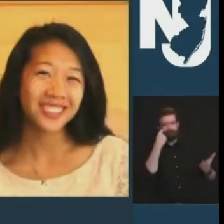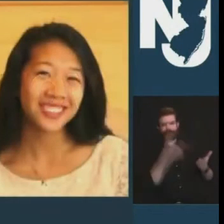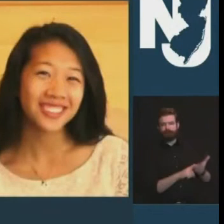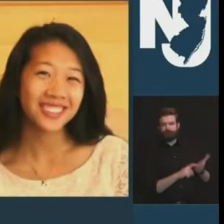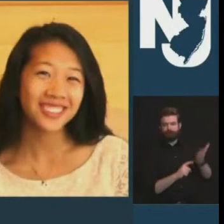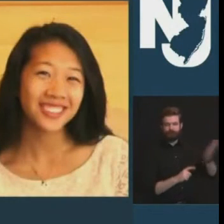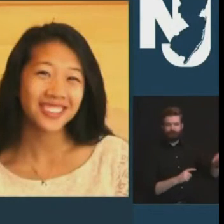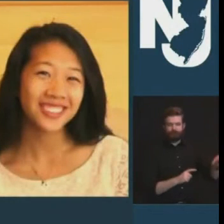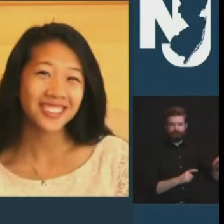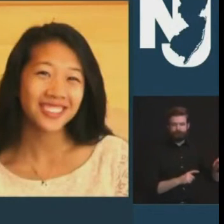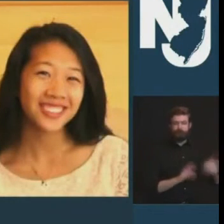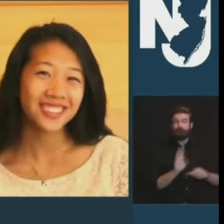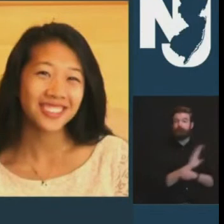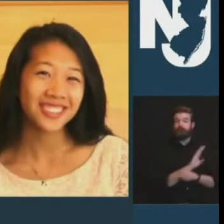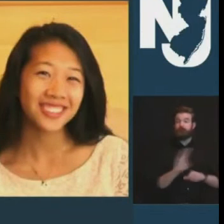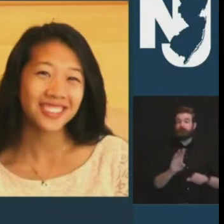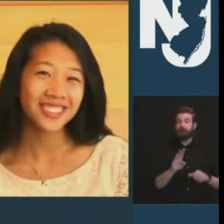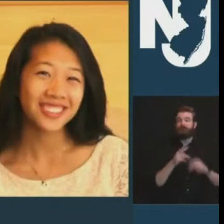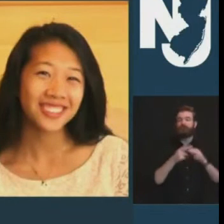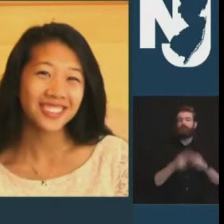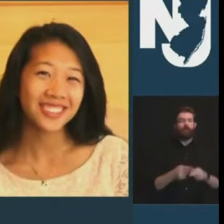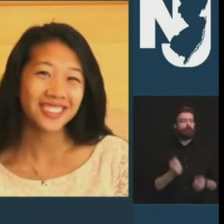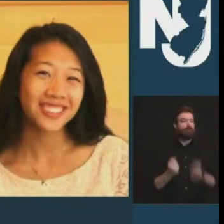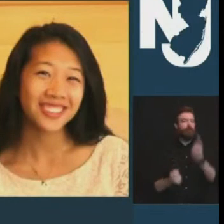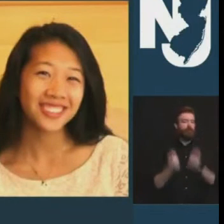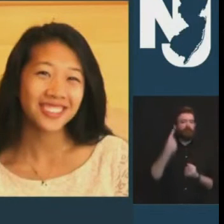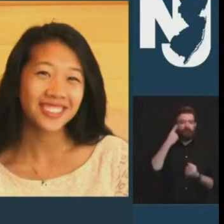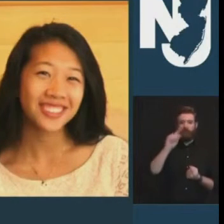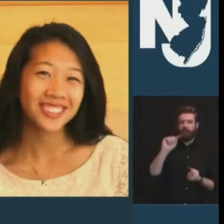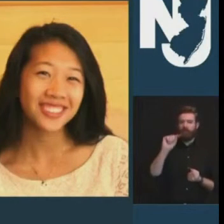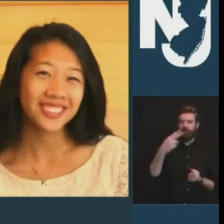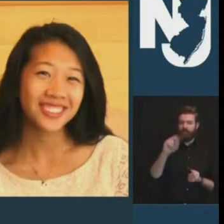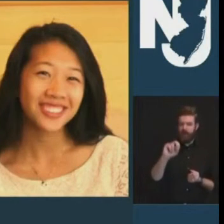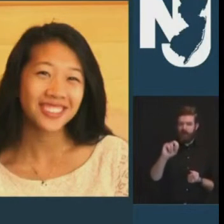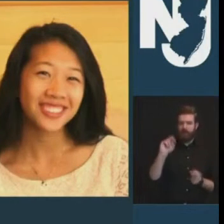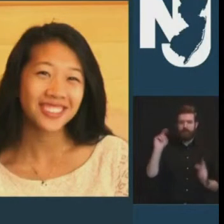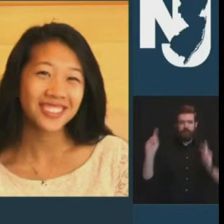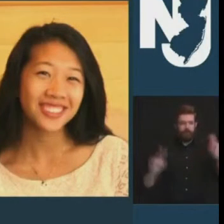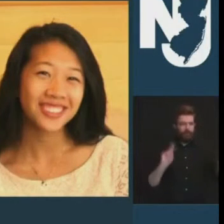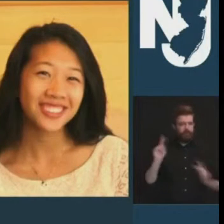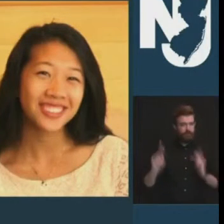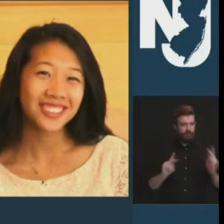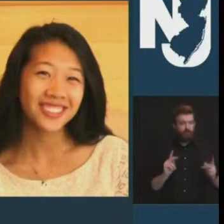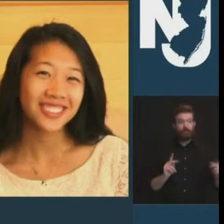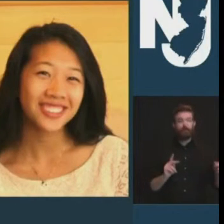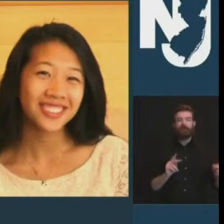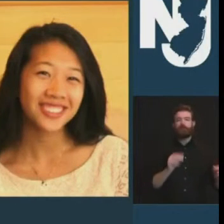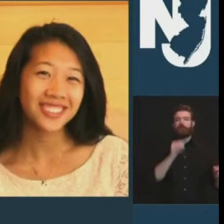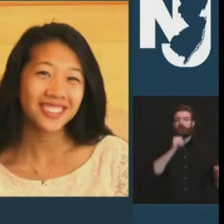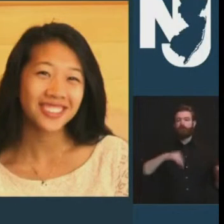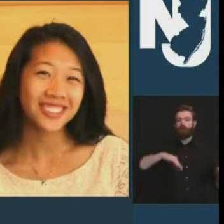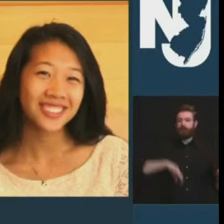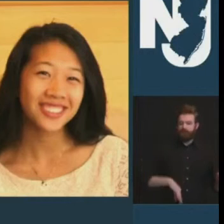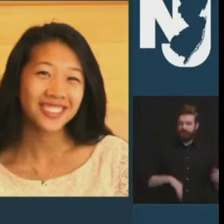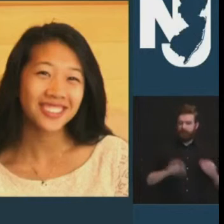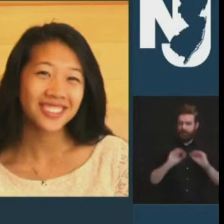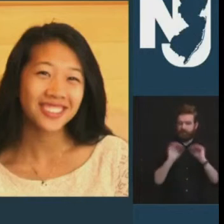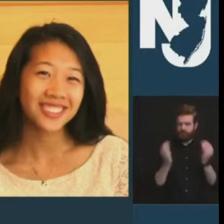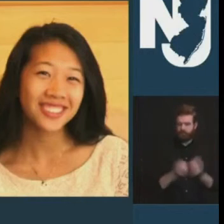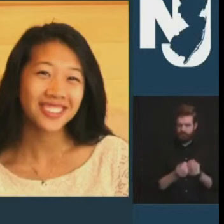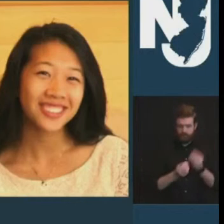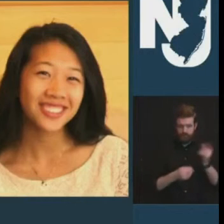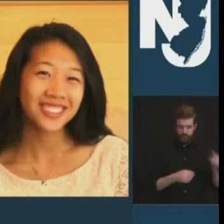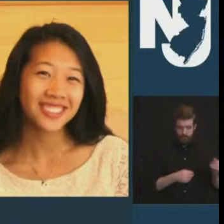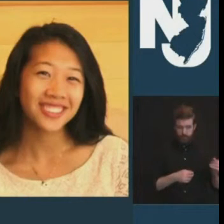one tammy and i know a social enterprise of let's work for good a non-profit that creates meaningful and sustainable employment for